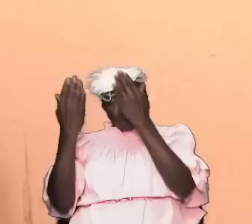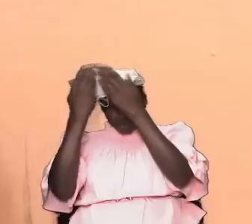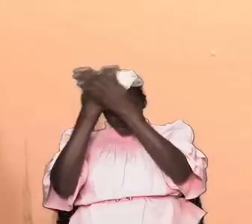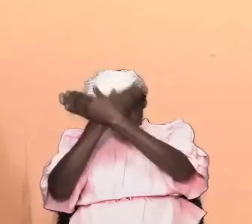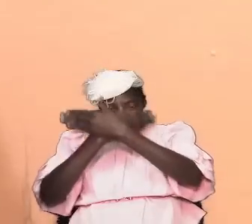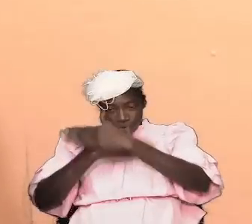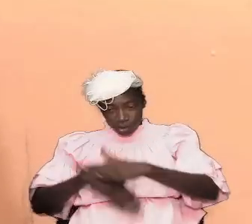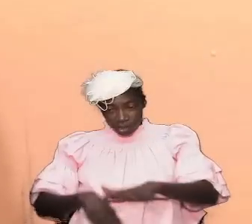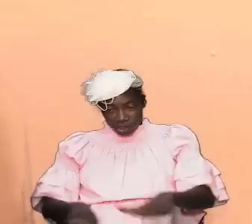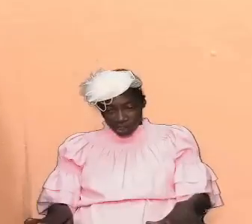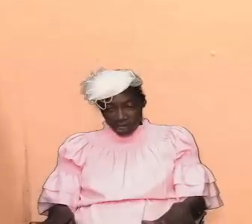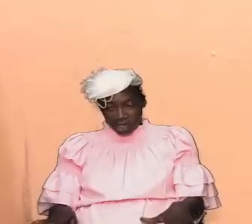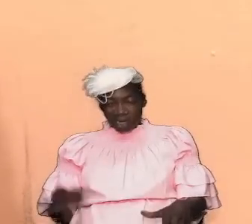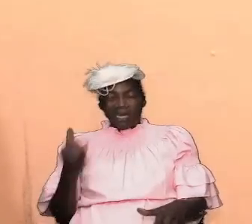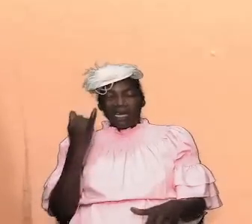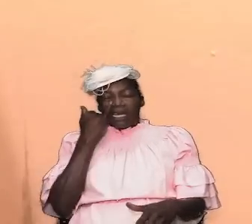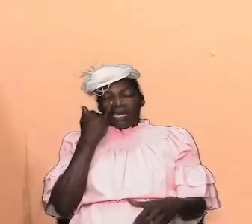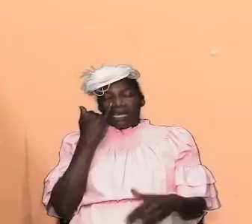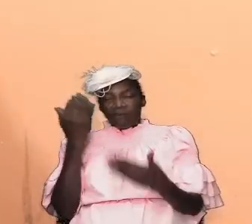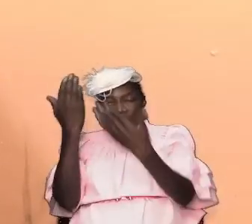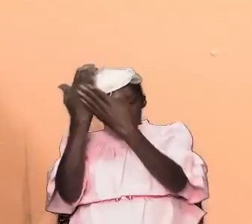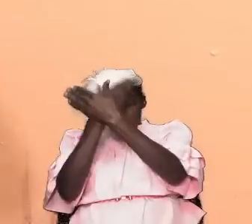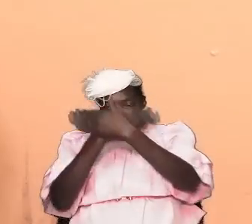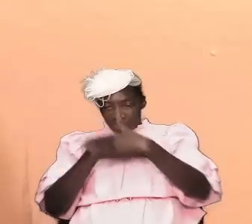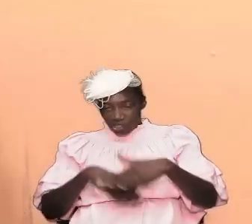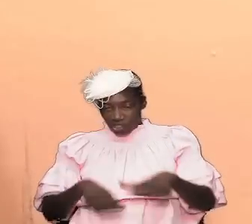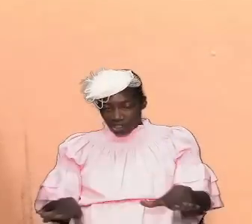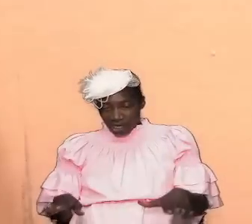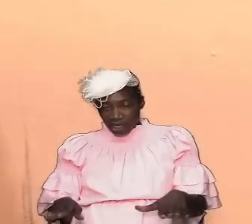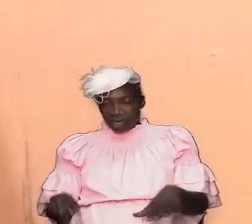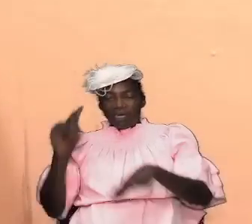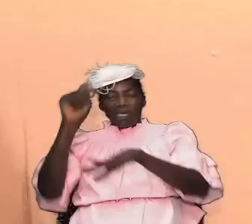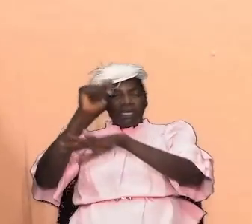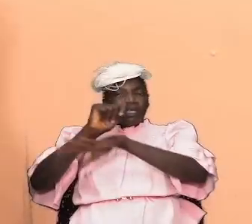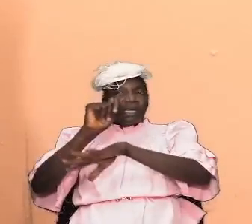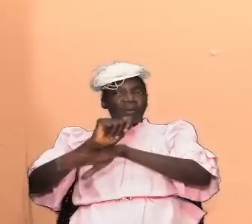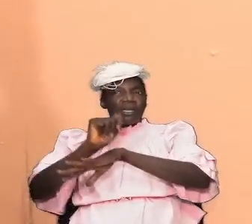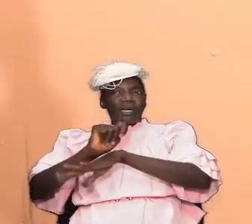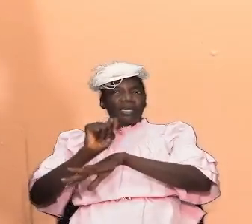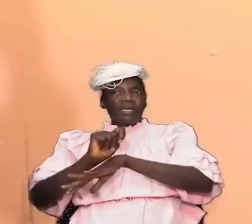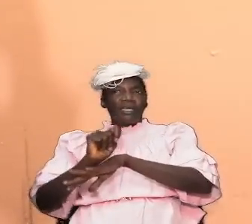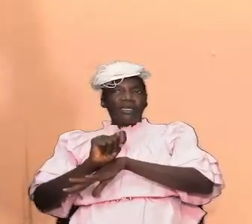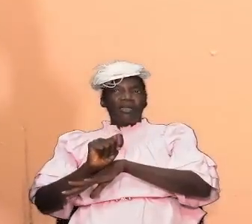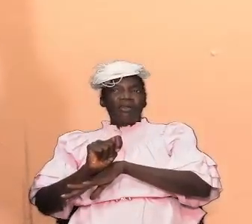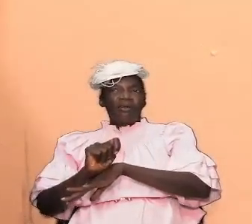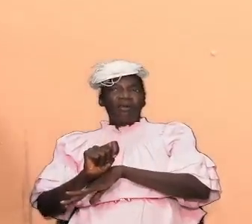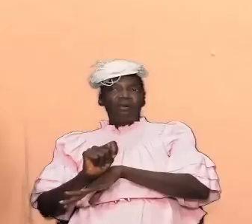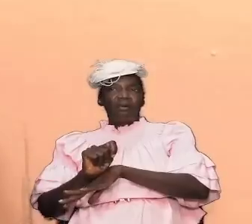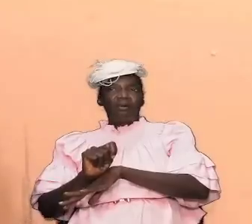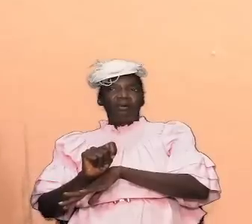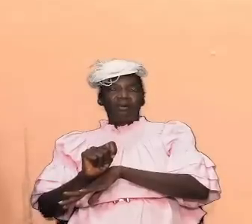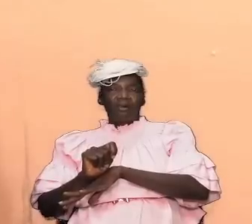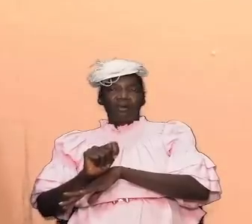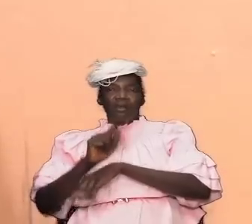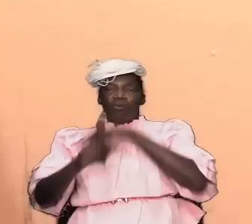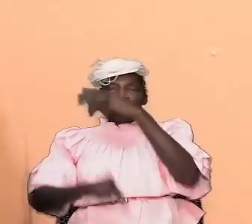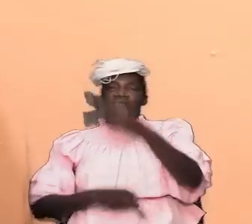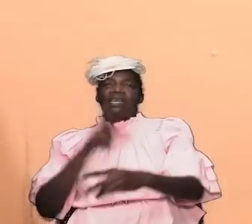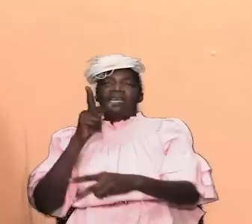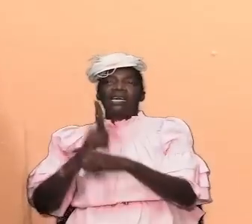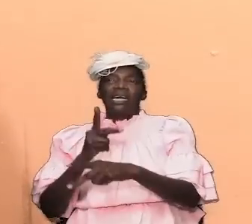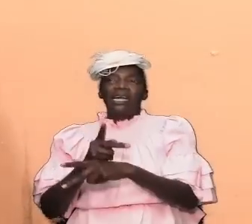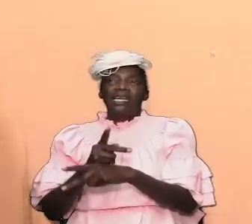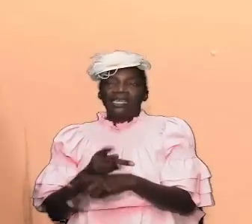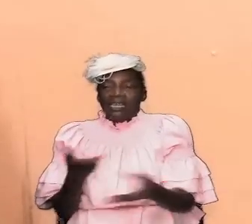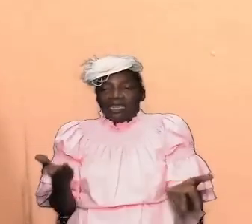shadow was the tabernacle if the tabernacle was the type then